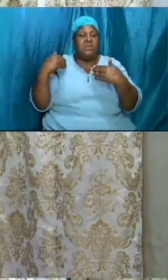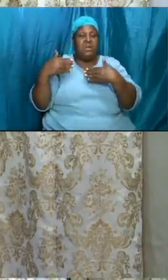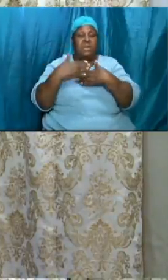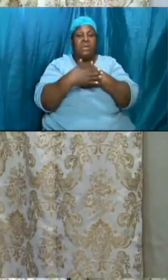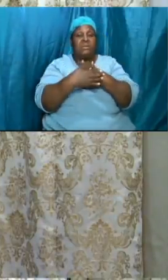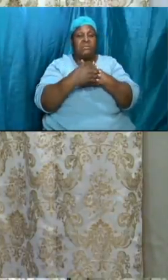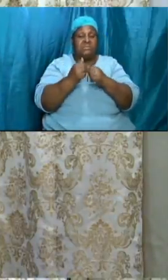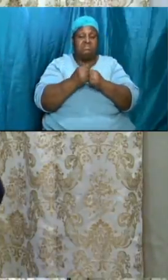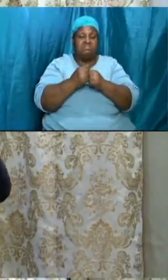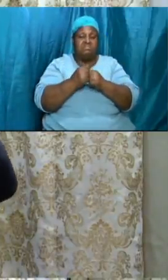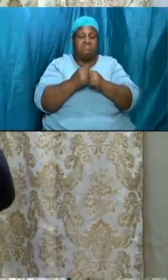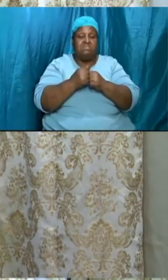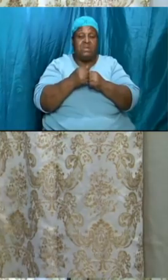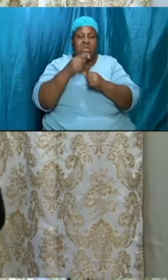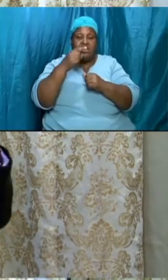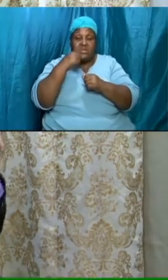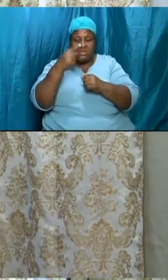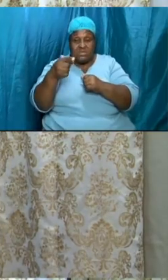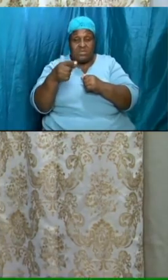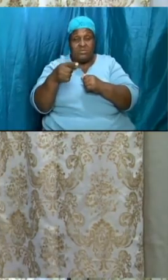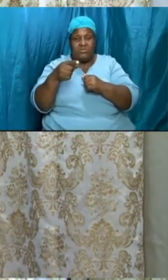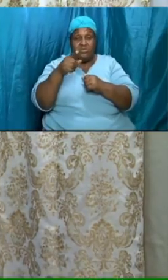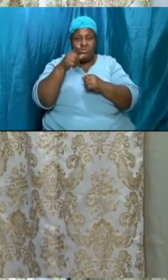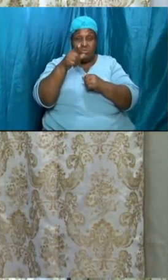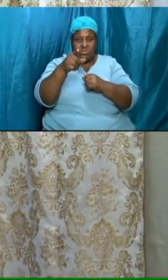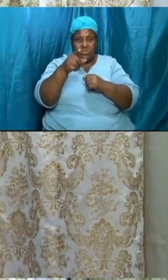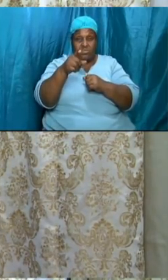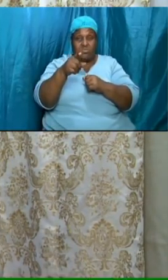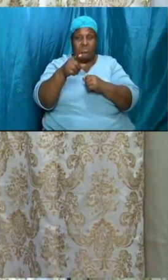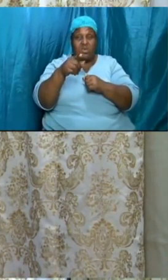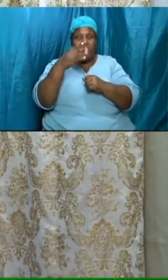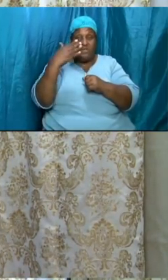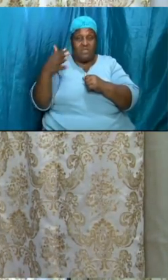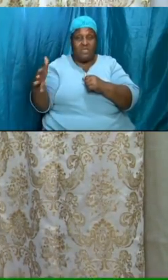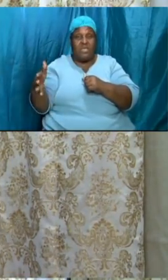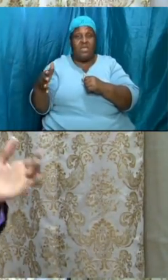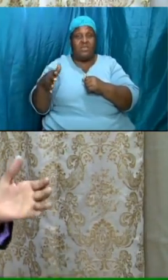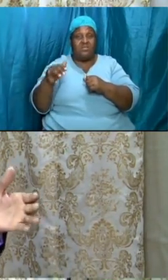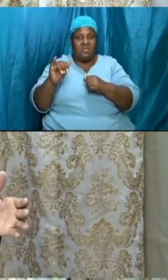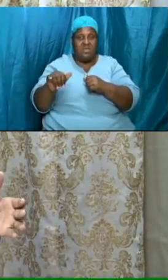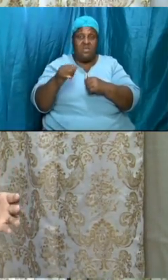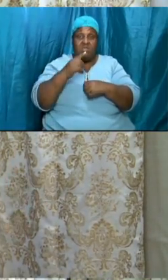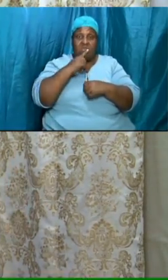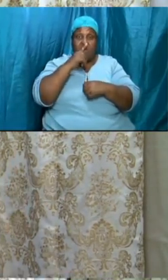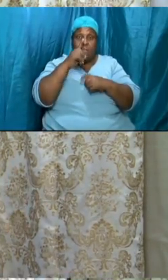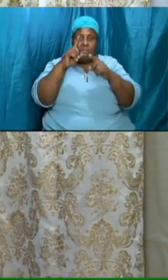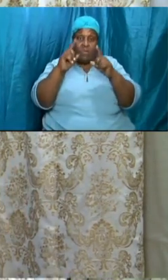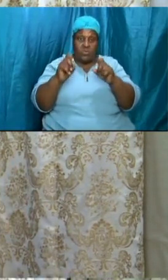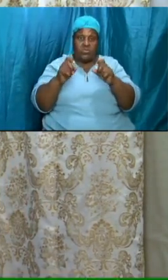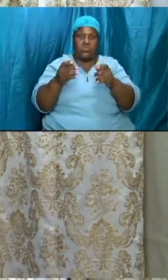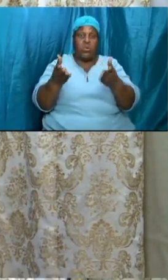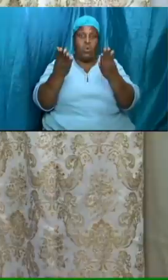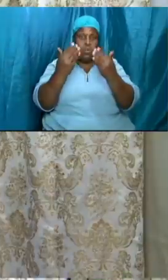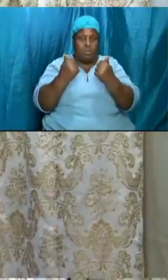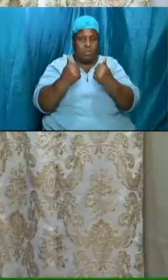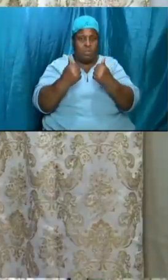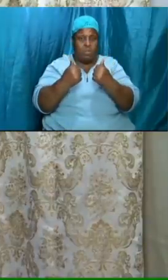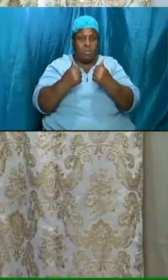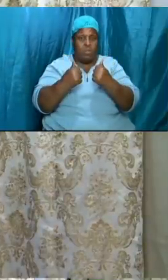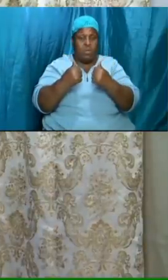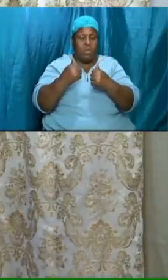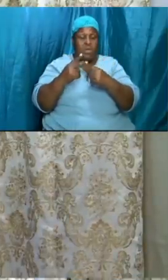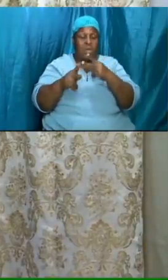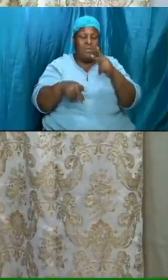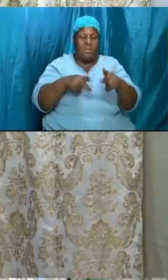understand the things that will surely come don't be scared you see what is happening folks are being scared